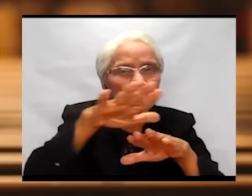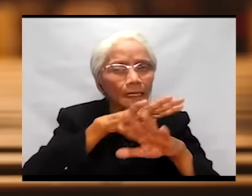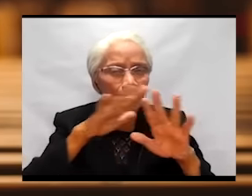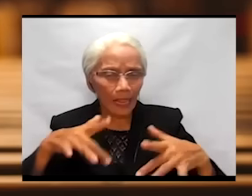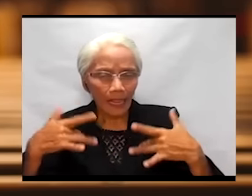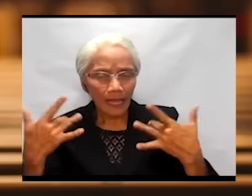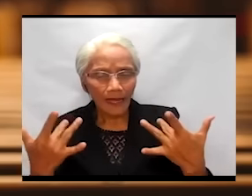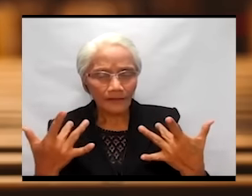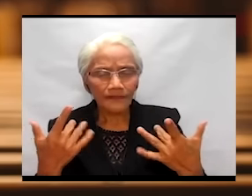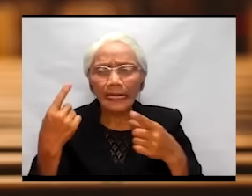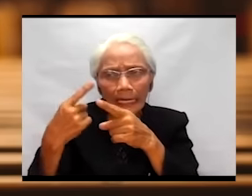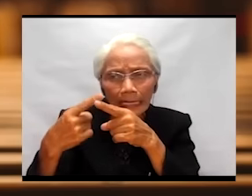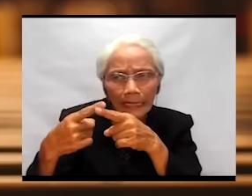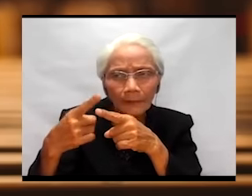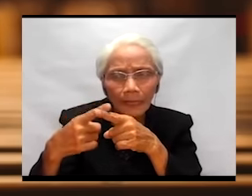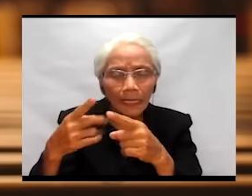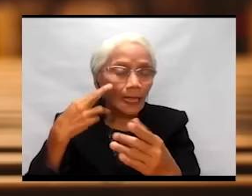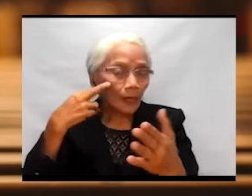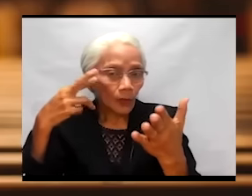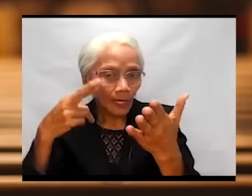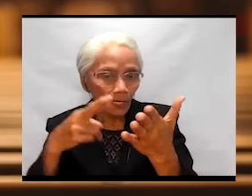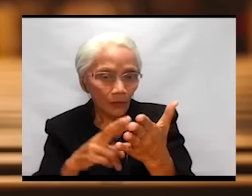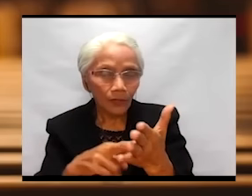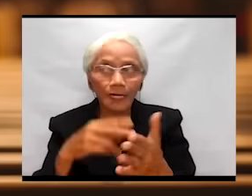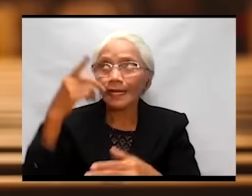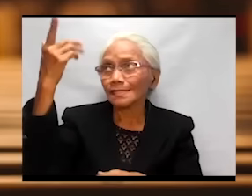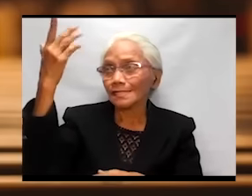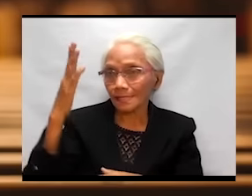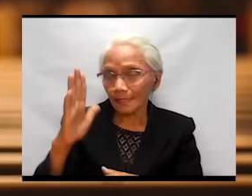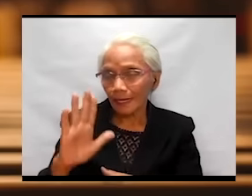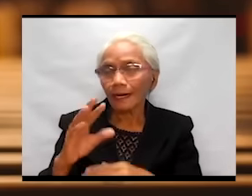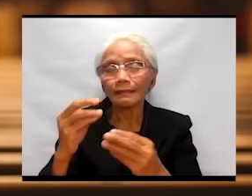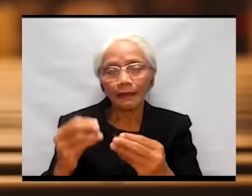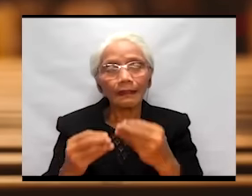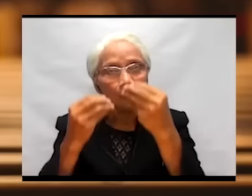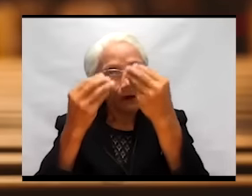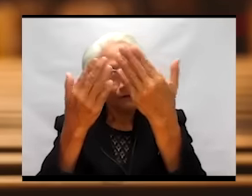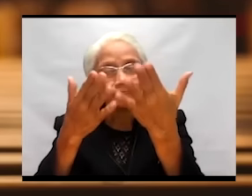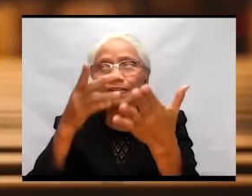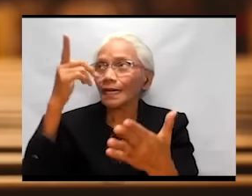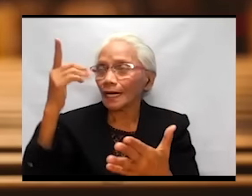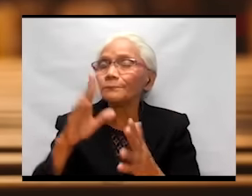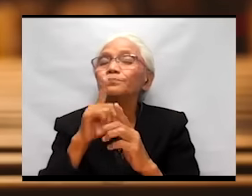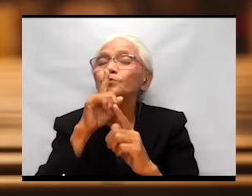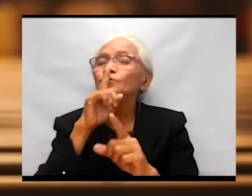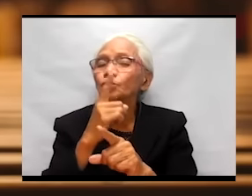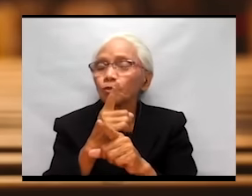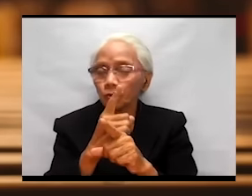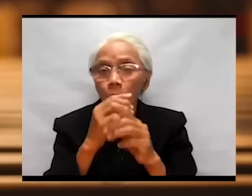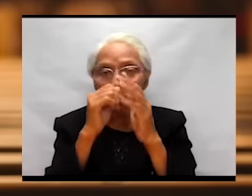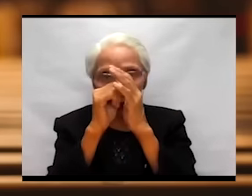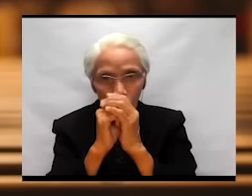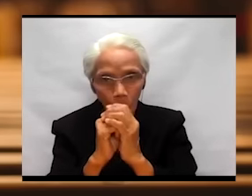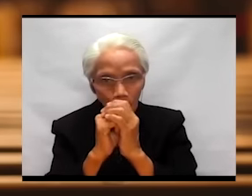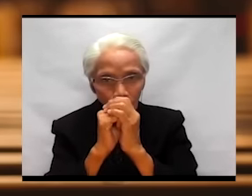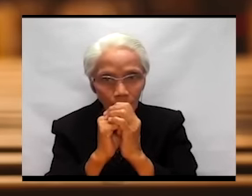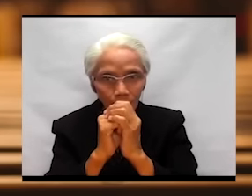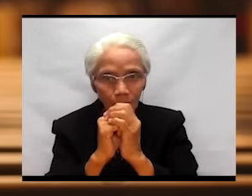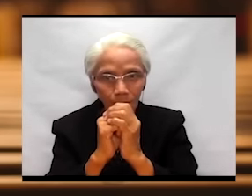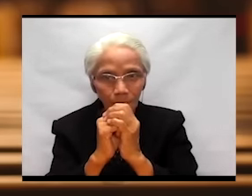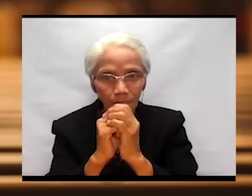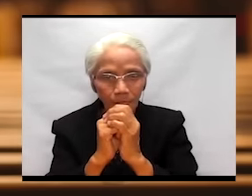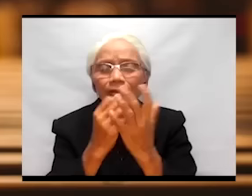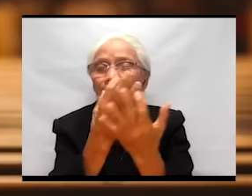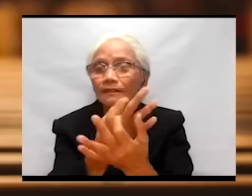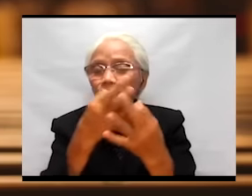and offer God true worship. The freedom of worship of the true